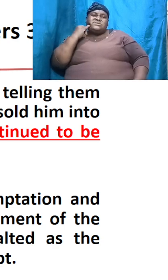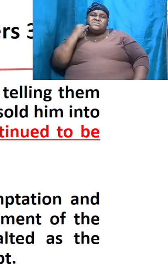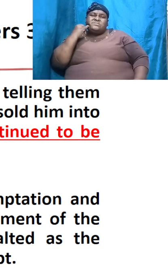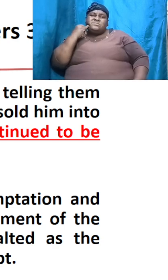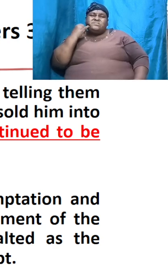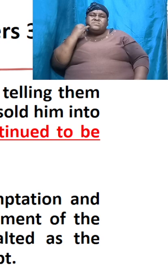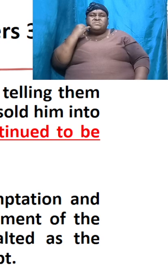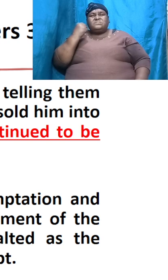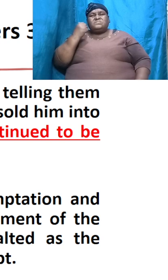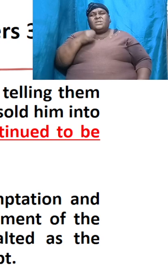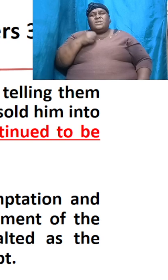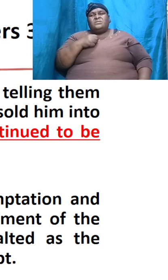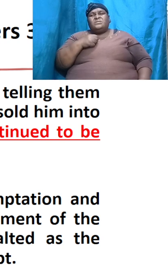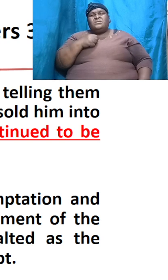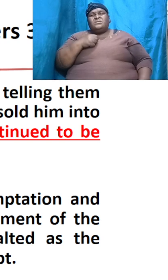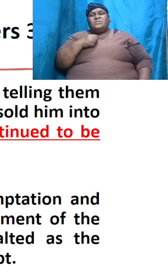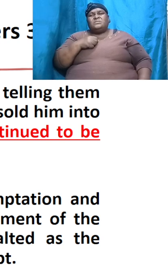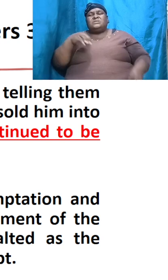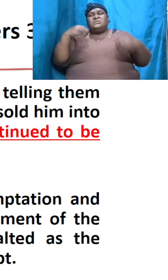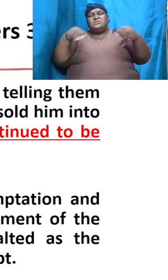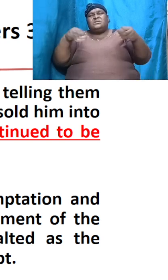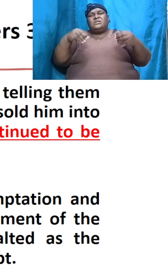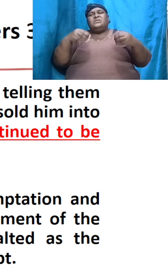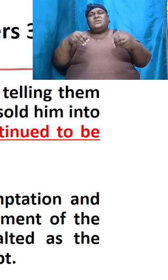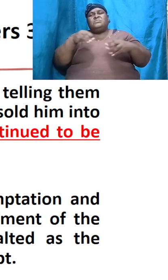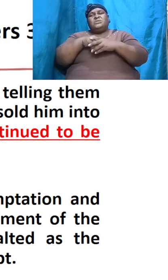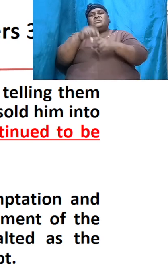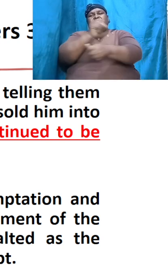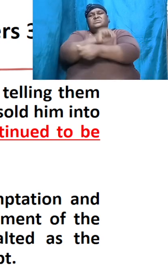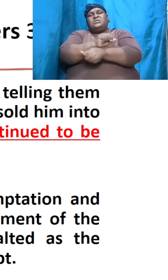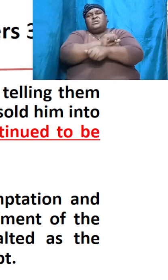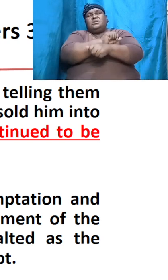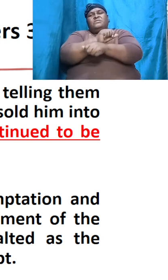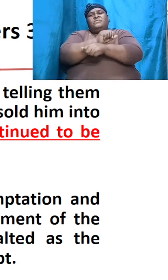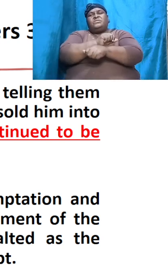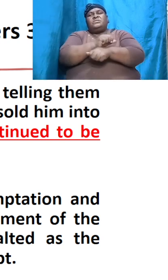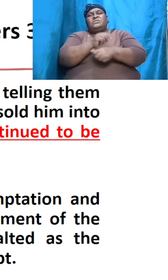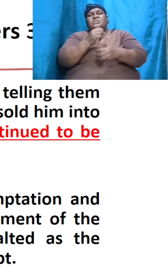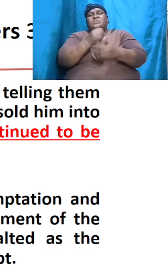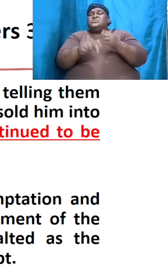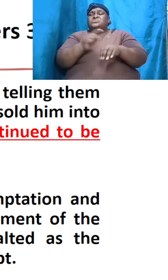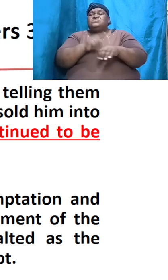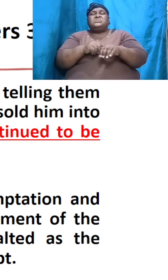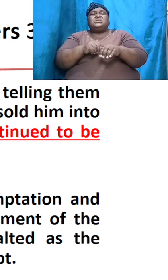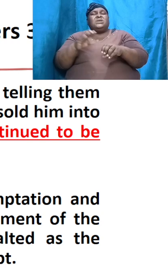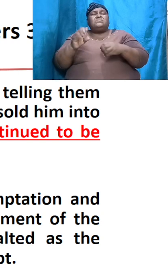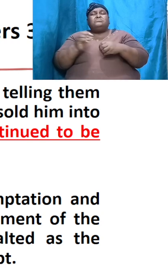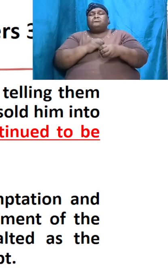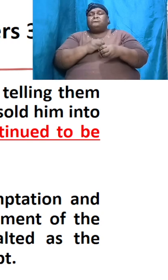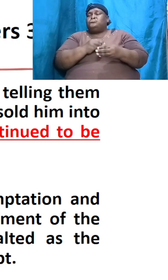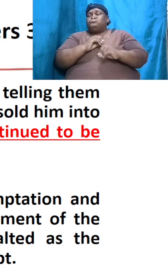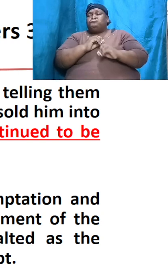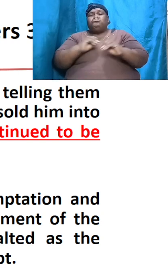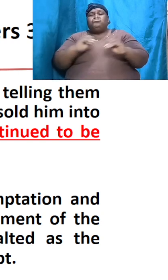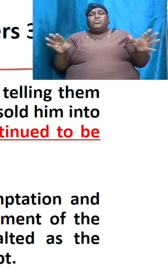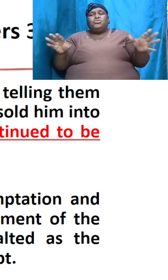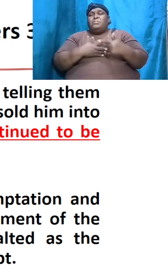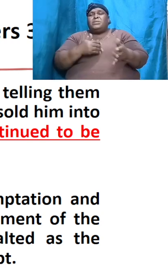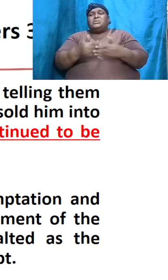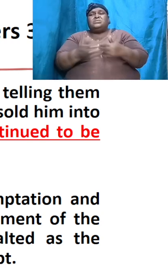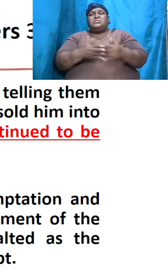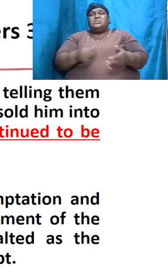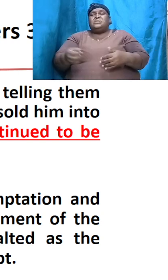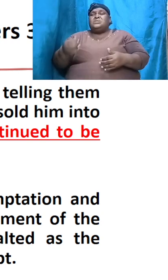sold him into slavery but you know sometimes it doesn't matter and especially if you are innocent even if you are